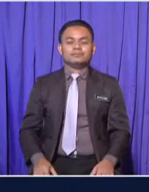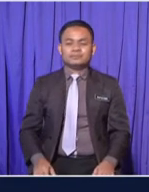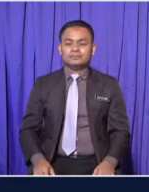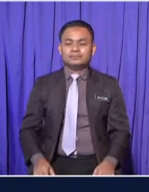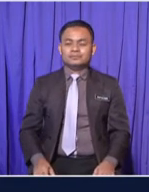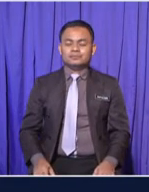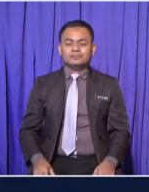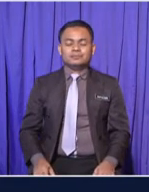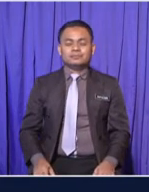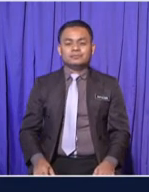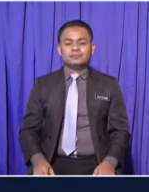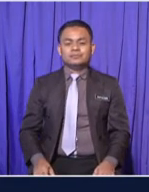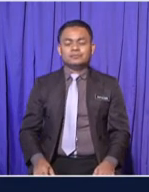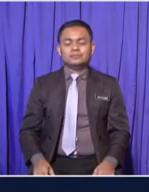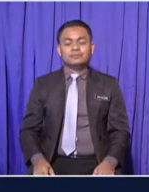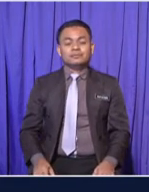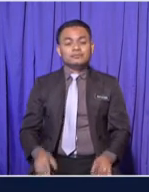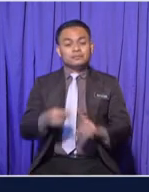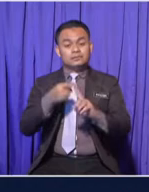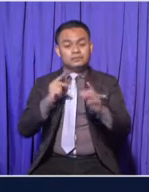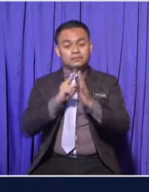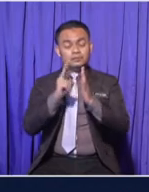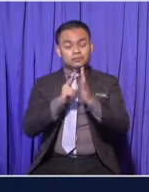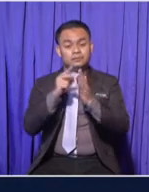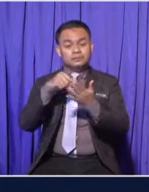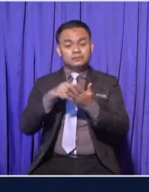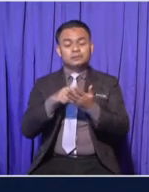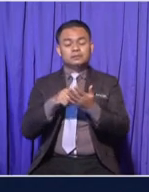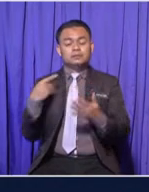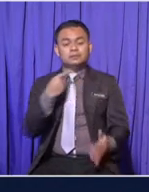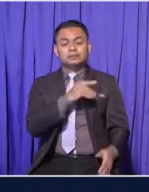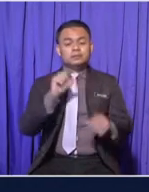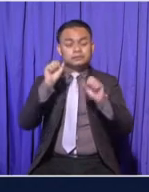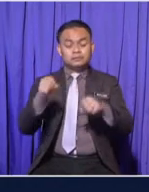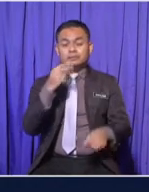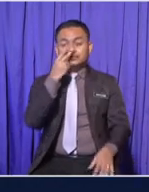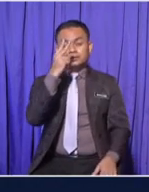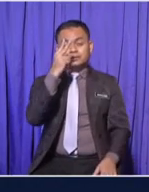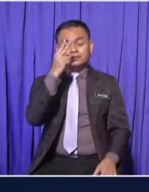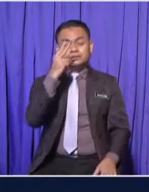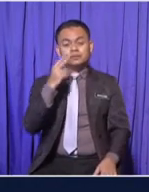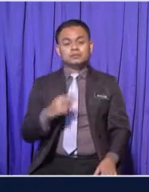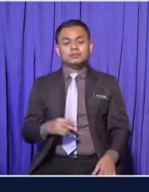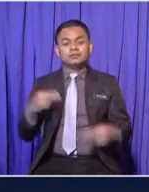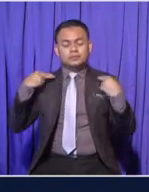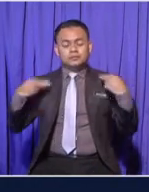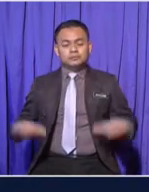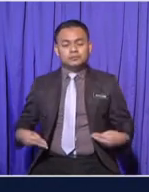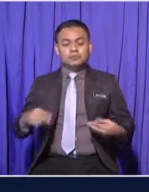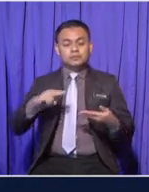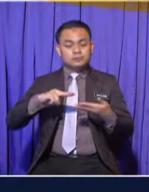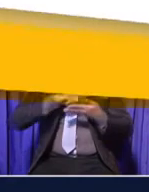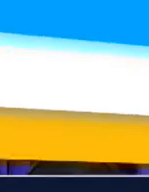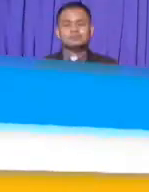From this video, we can see that human reproduce by giving birth